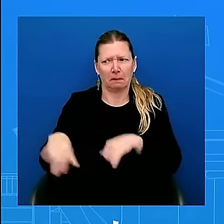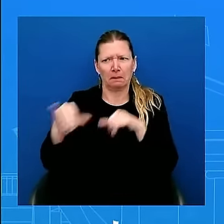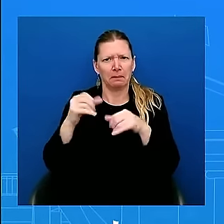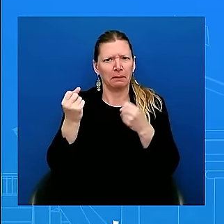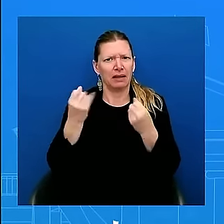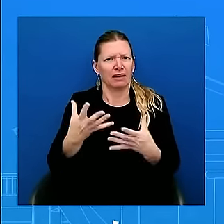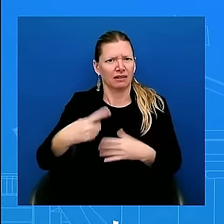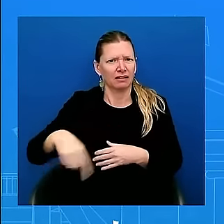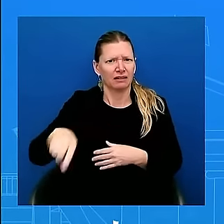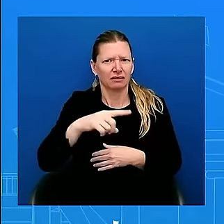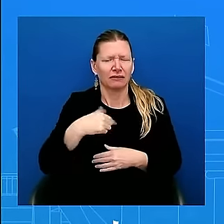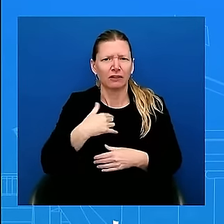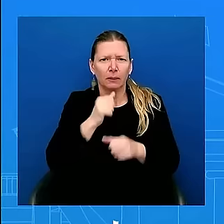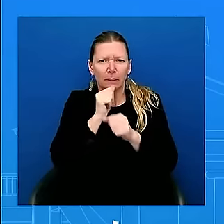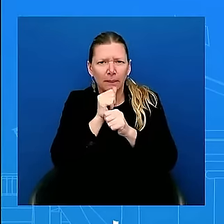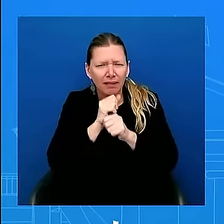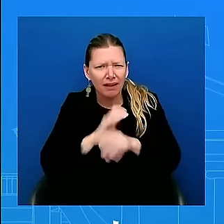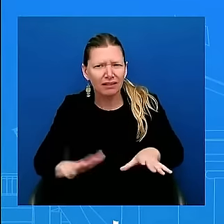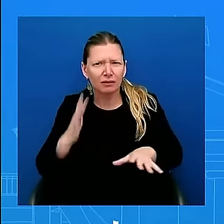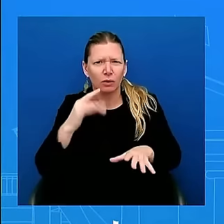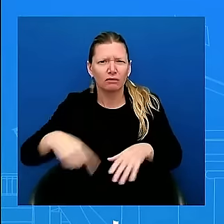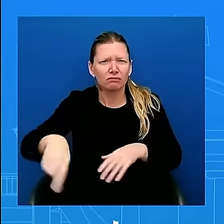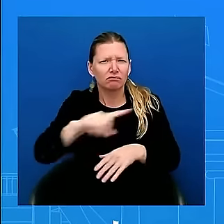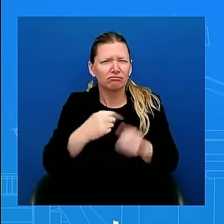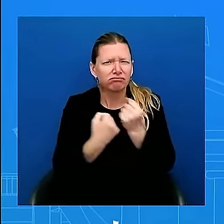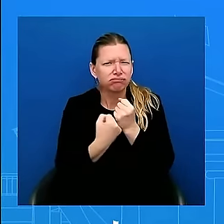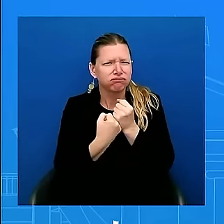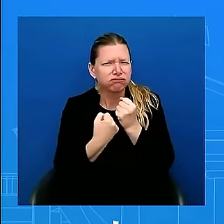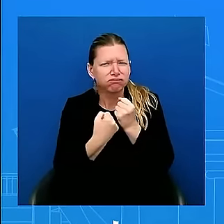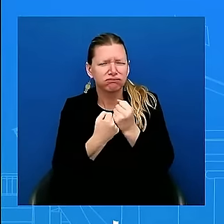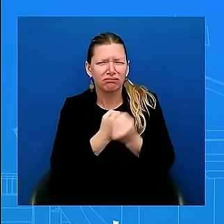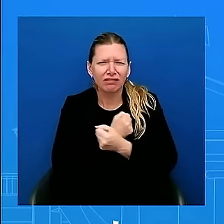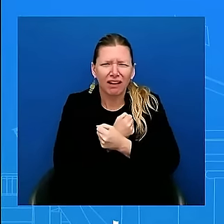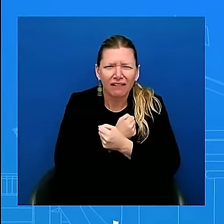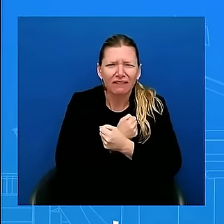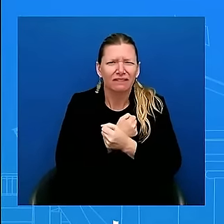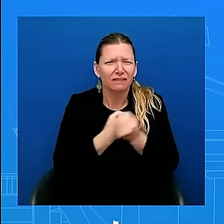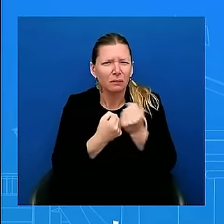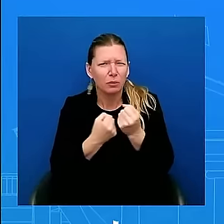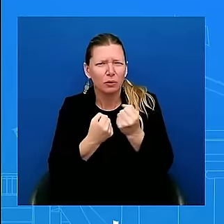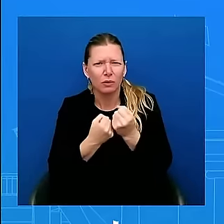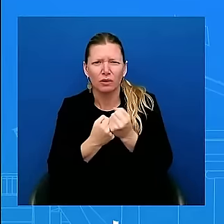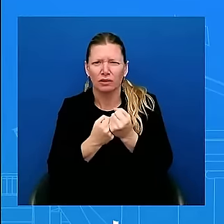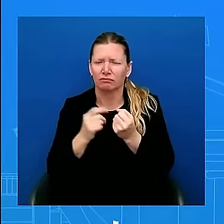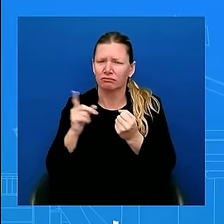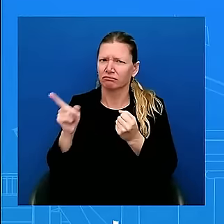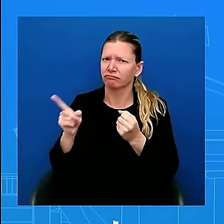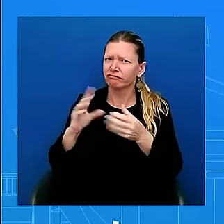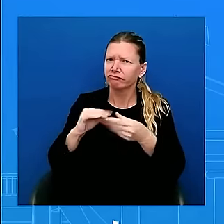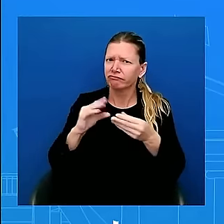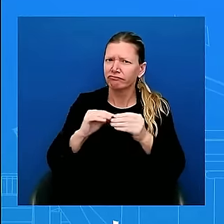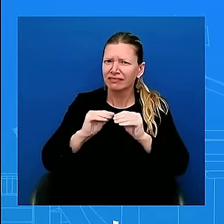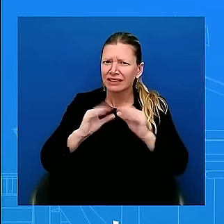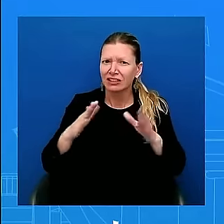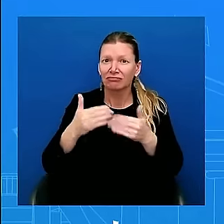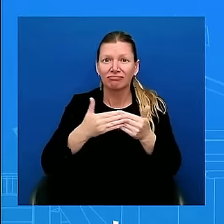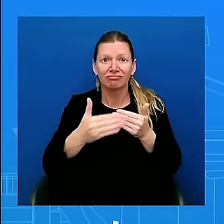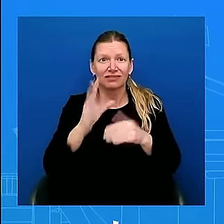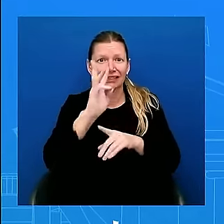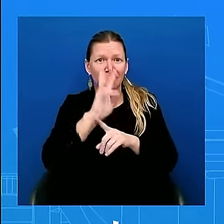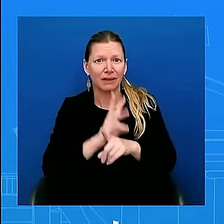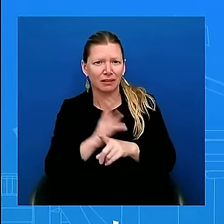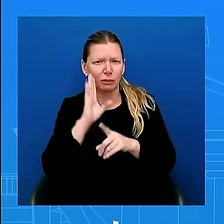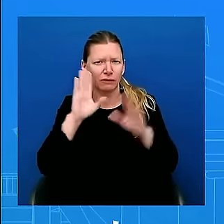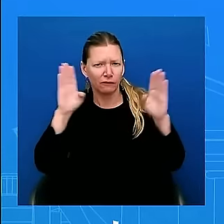six months, he will be focused on doing his job as president of the United States and building on his historic results for the